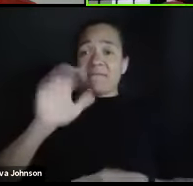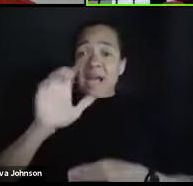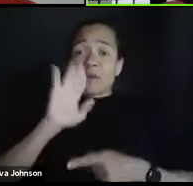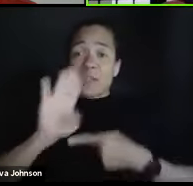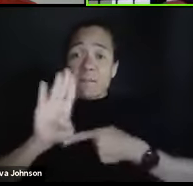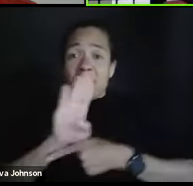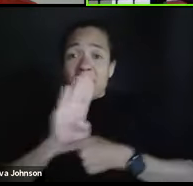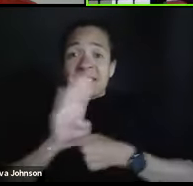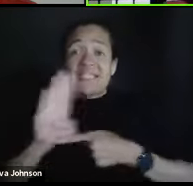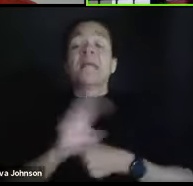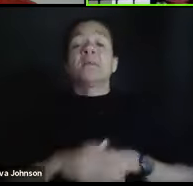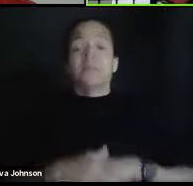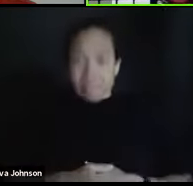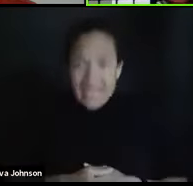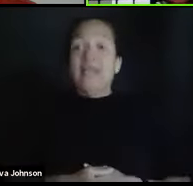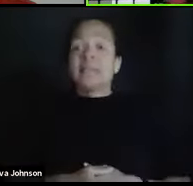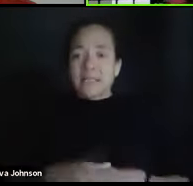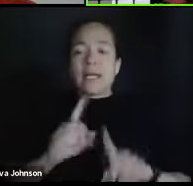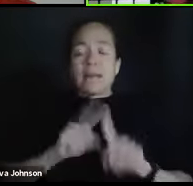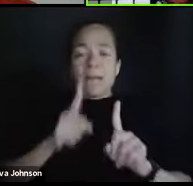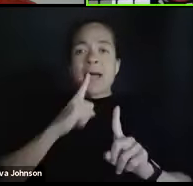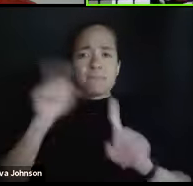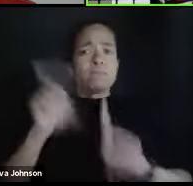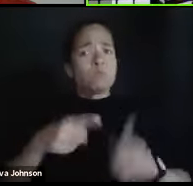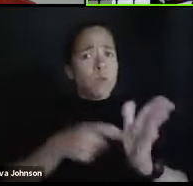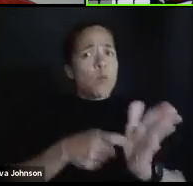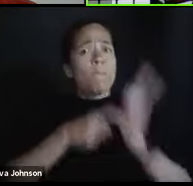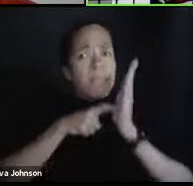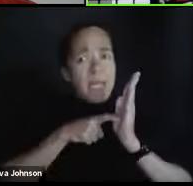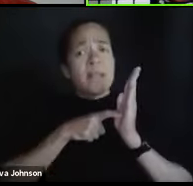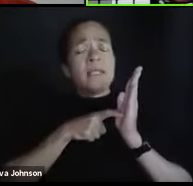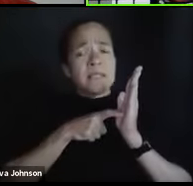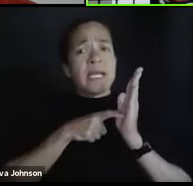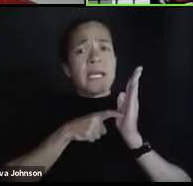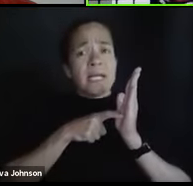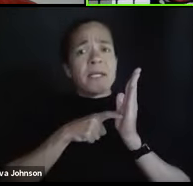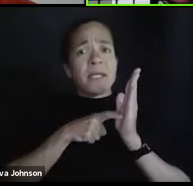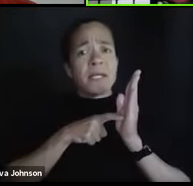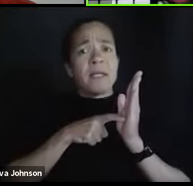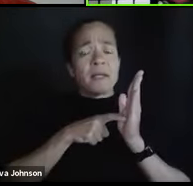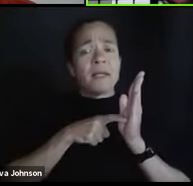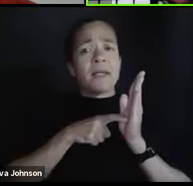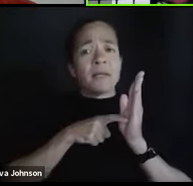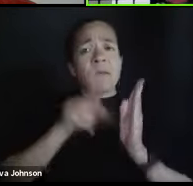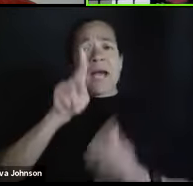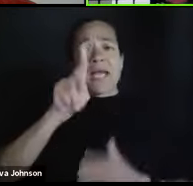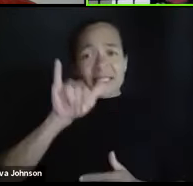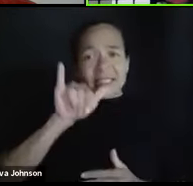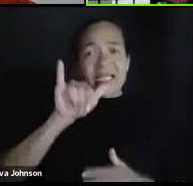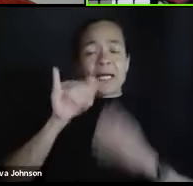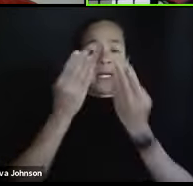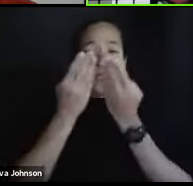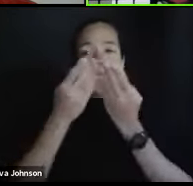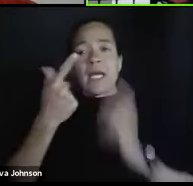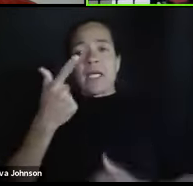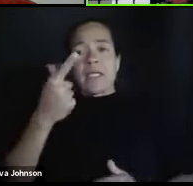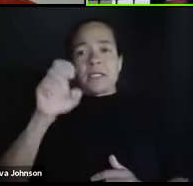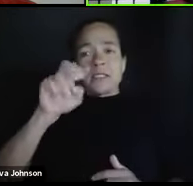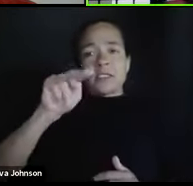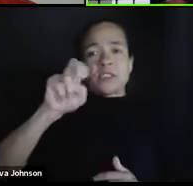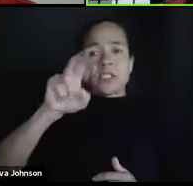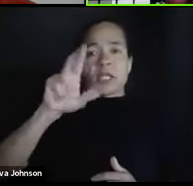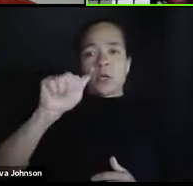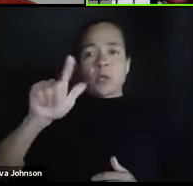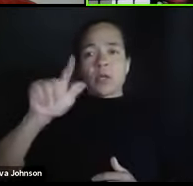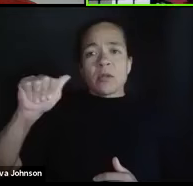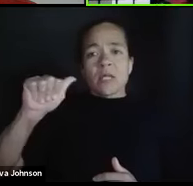mandated, for example, we are mandated by the Kentucky General Assembly. UofL is